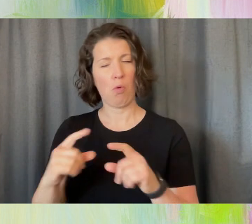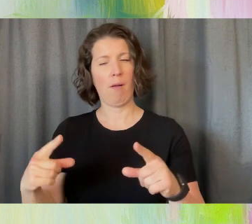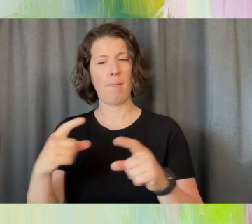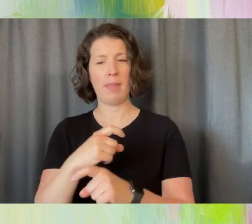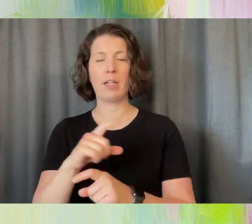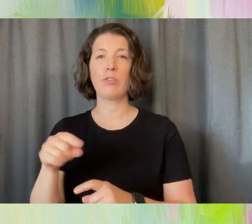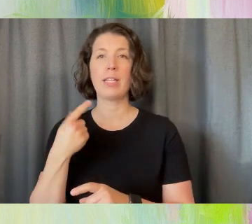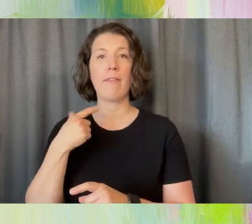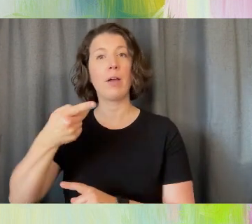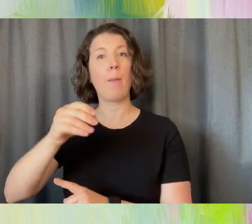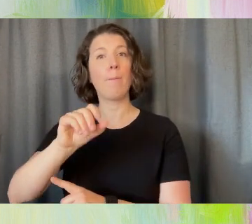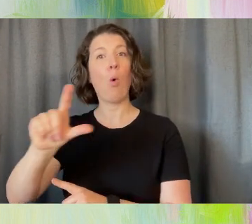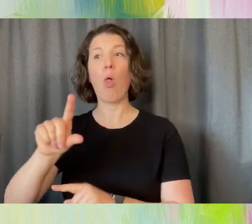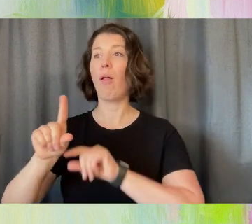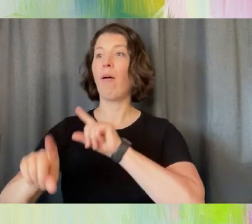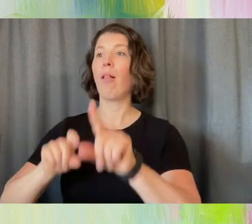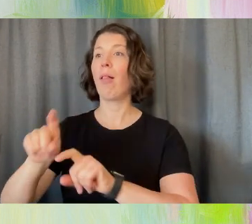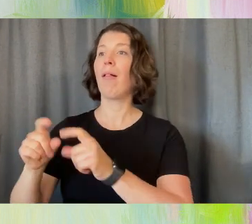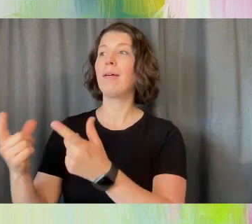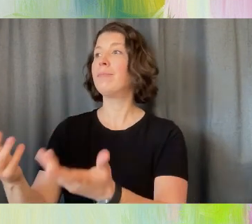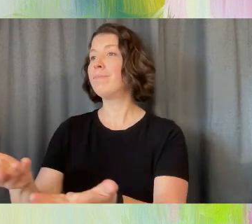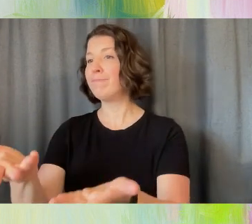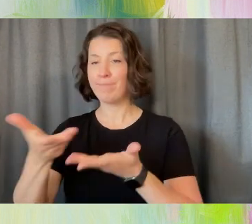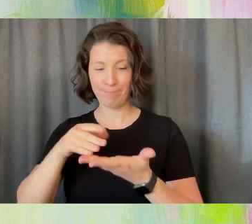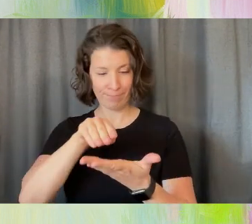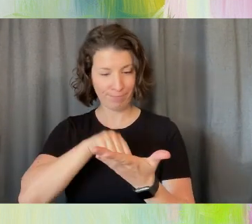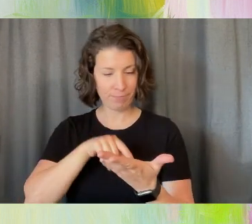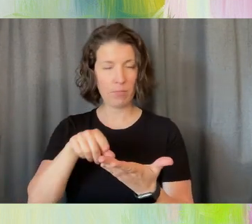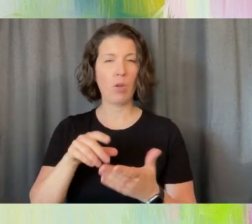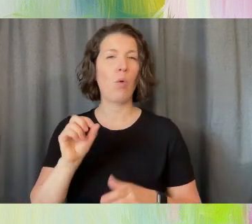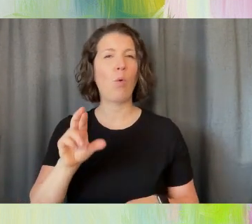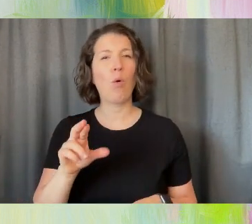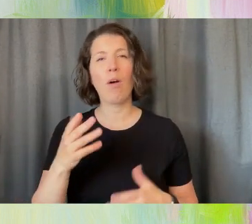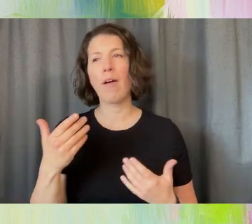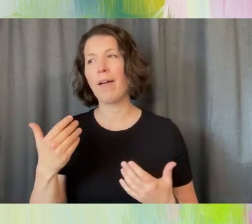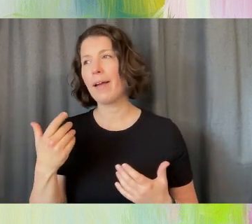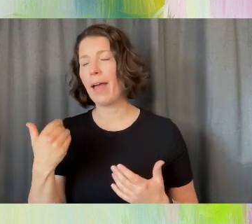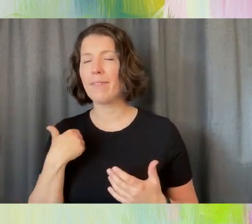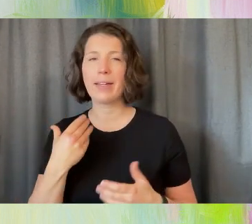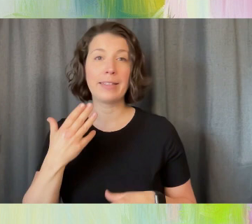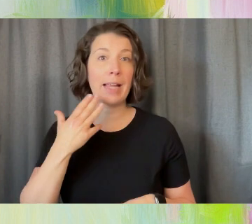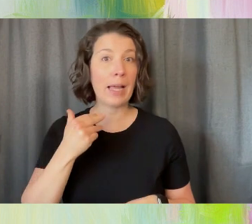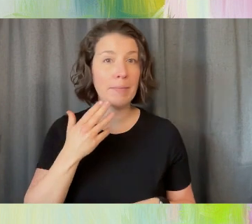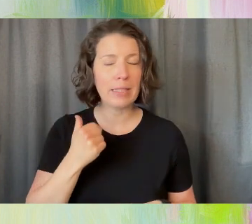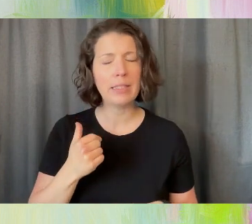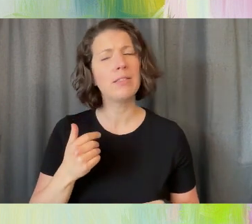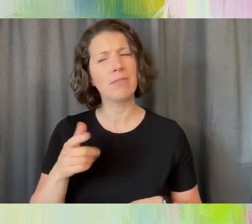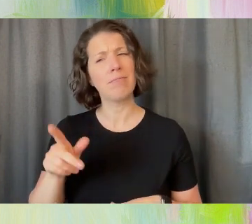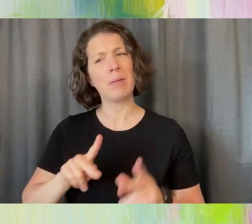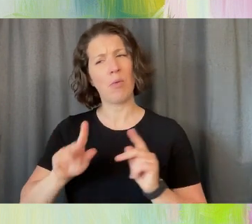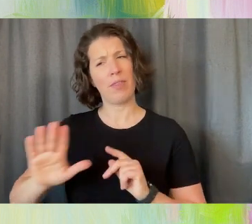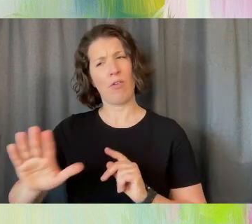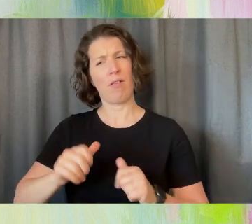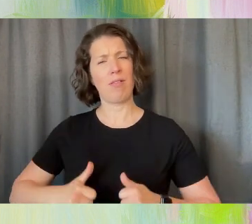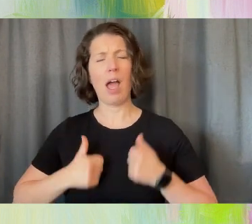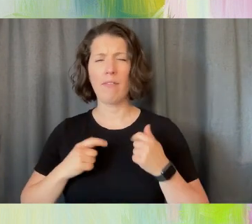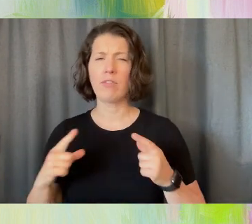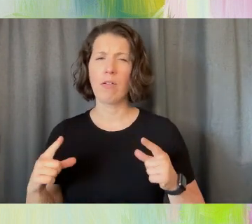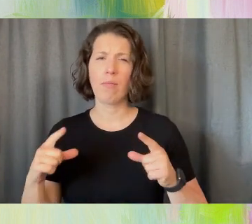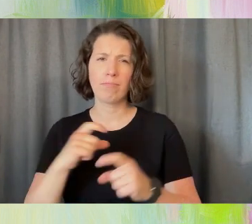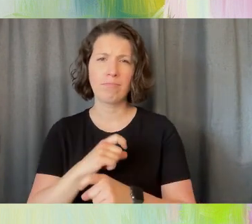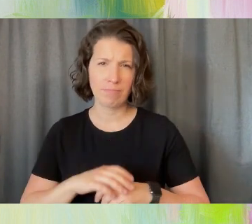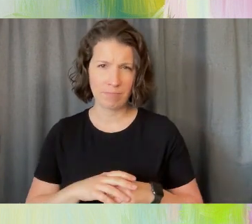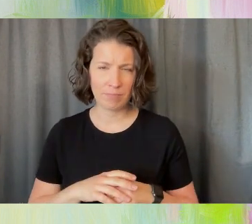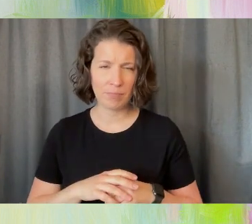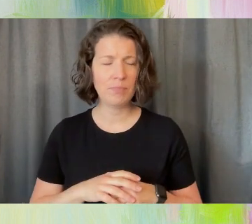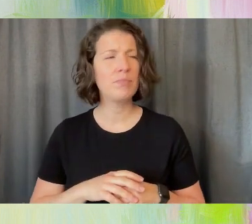diabetes or, you know, usually people's lives are very complex. And one more. What surprised you the